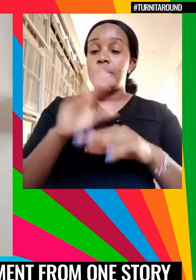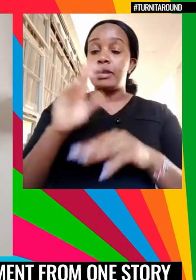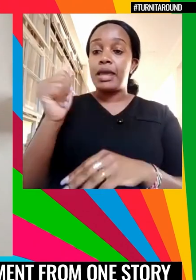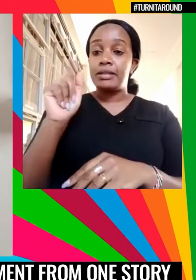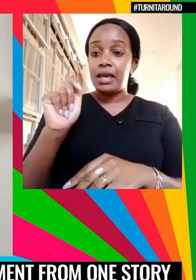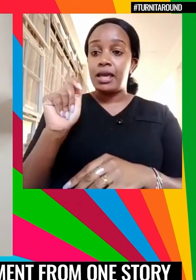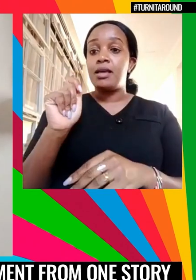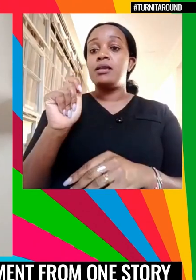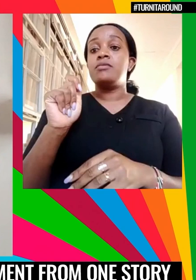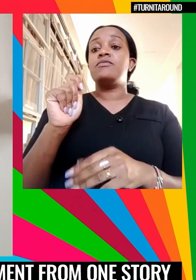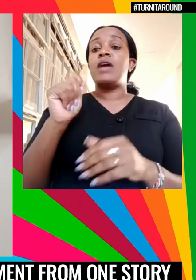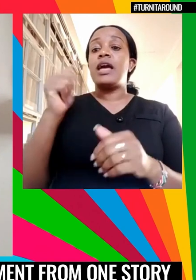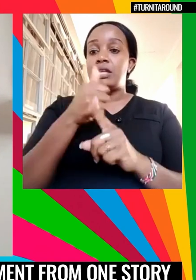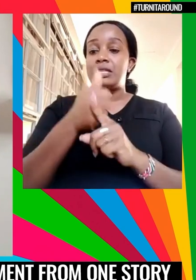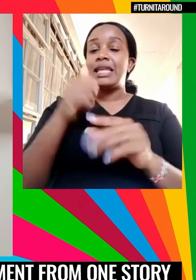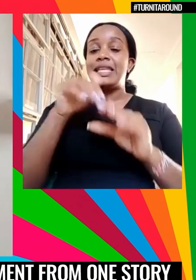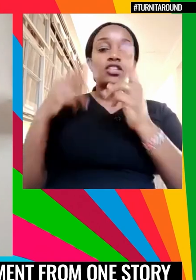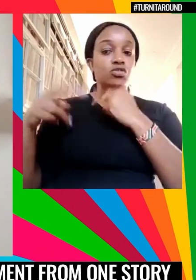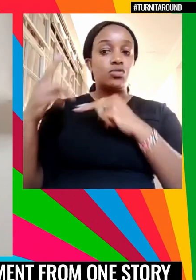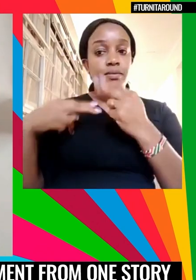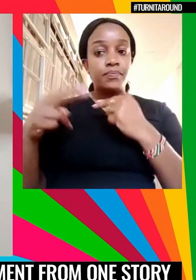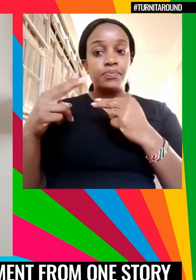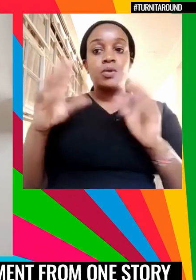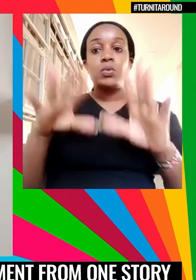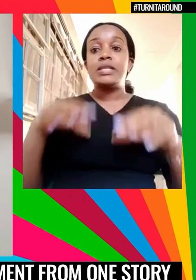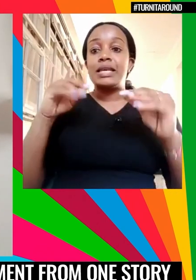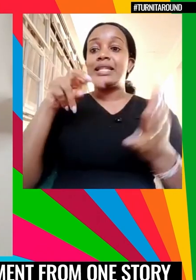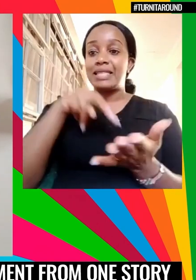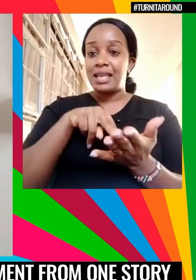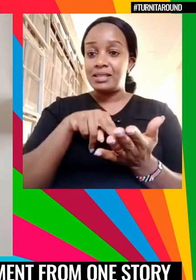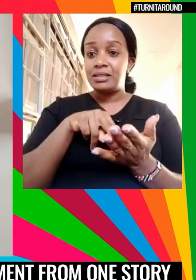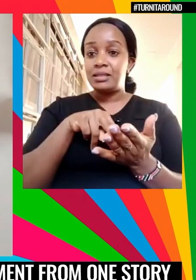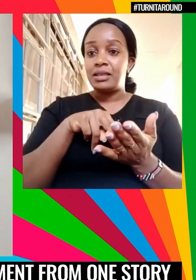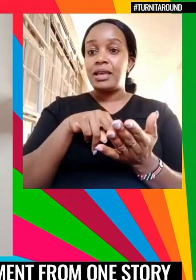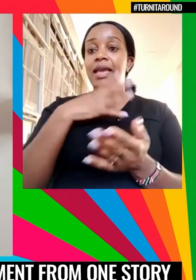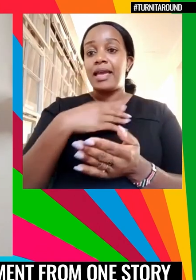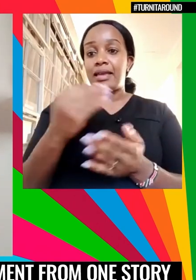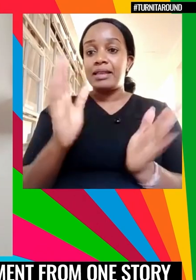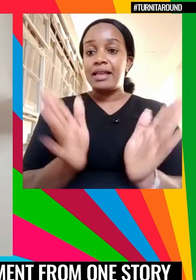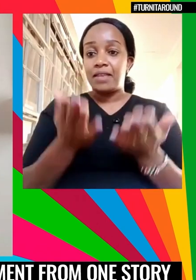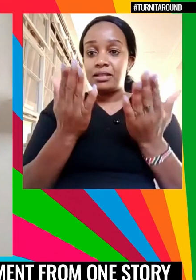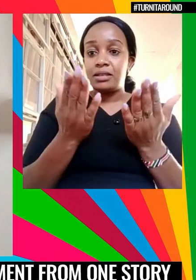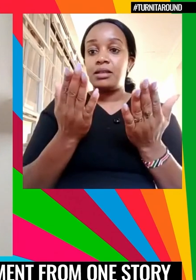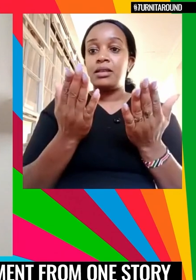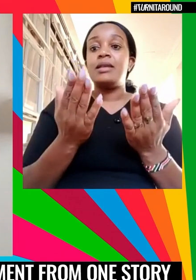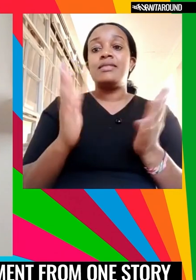rather than our everyday lives. We'll take a stand to end group and advanced gender equality. How about you?